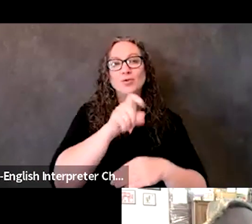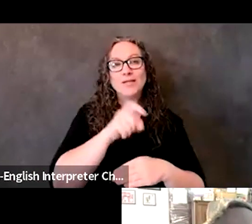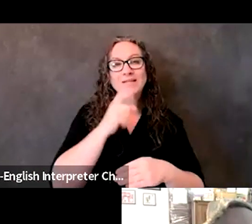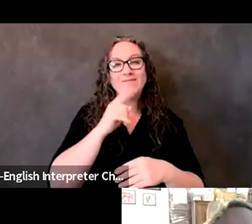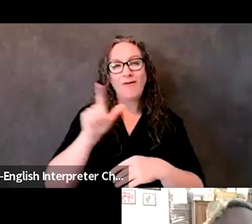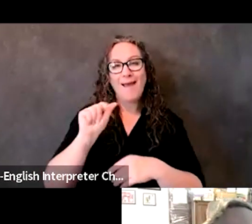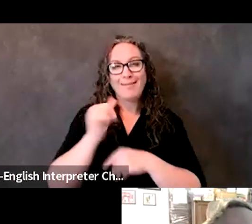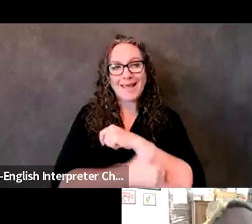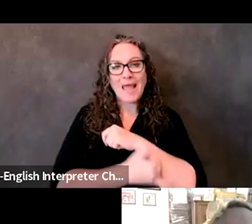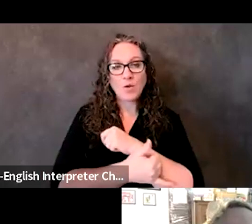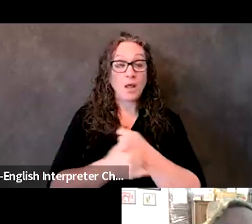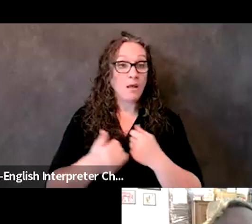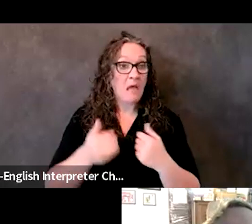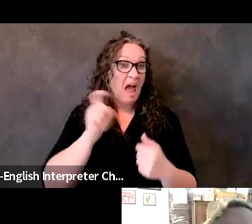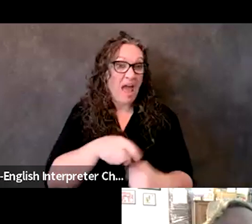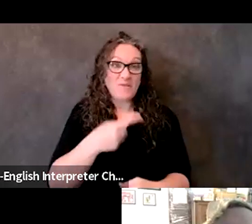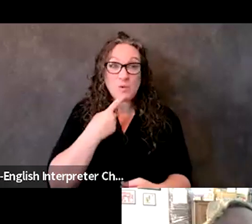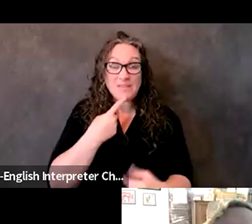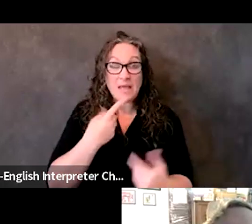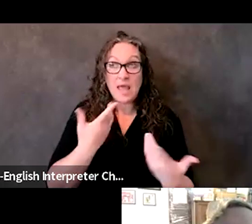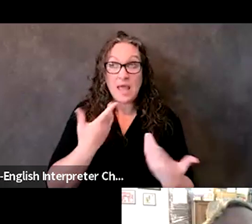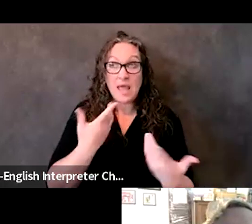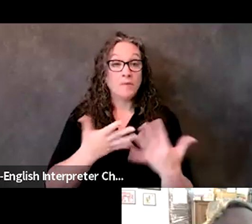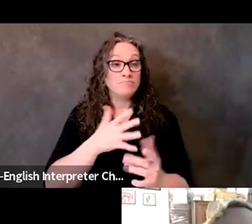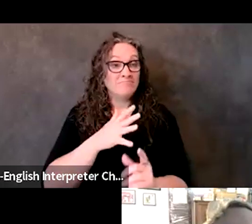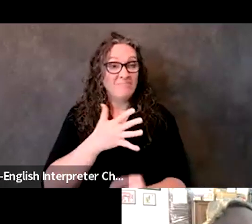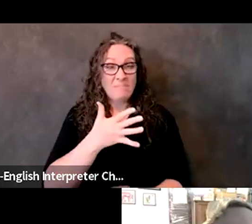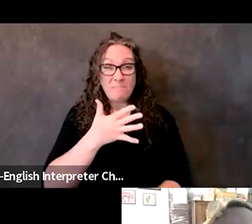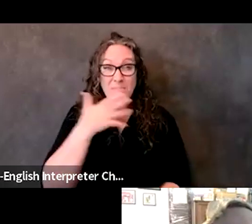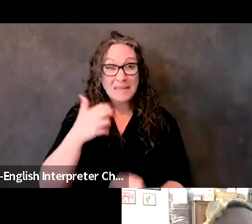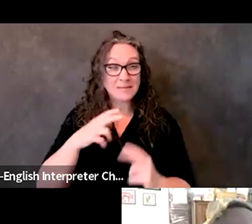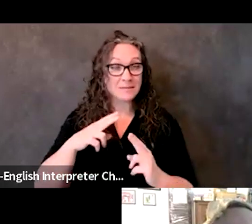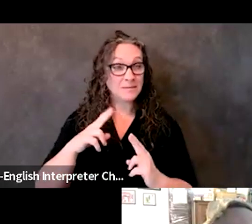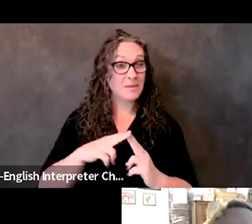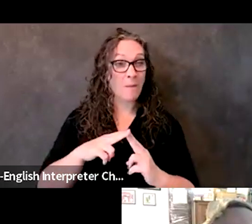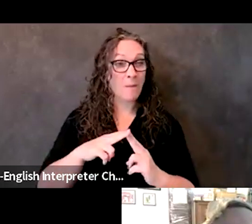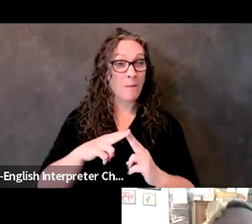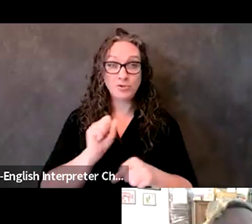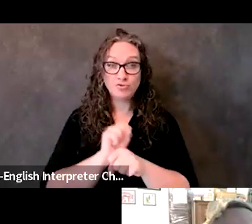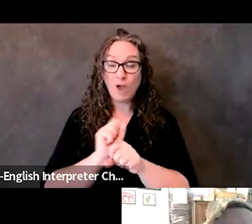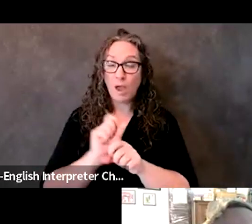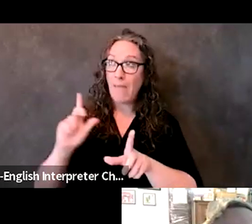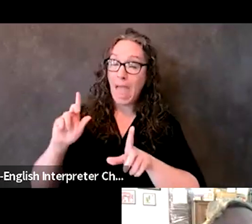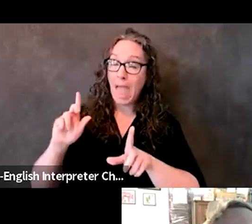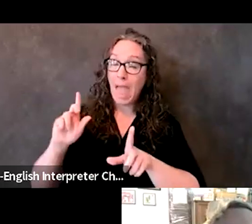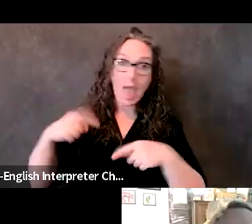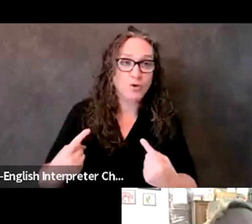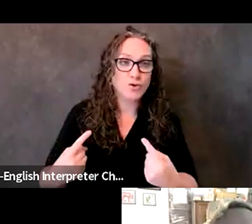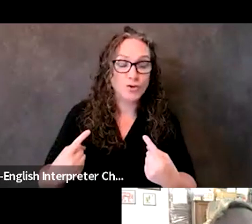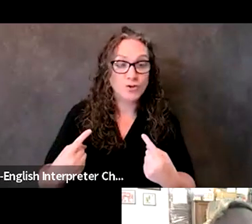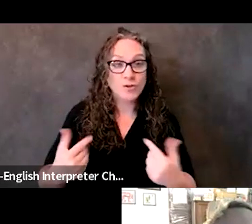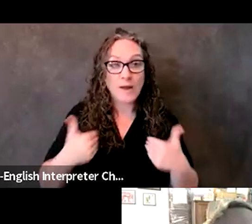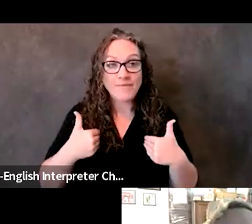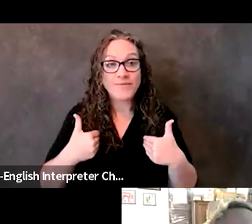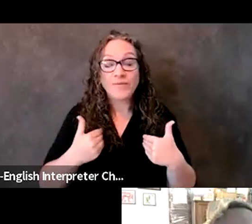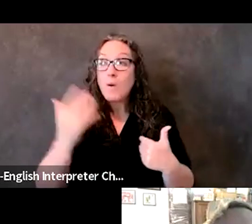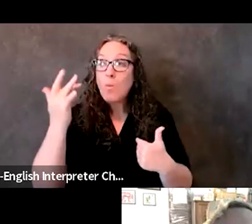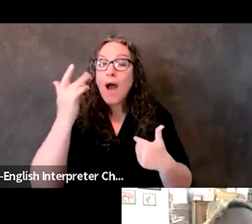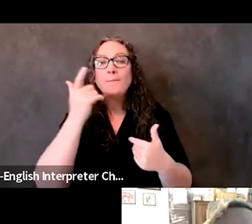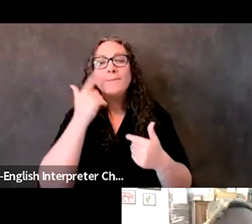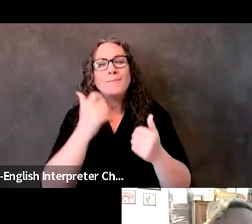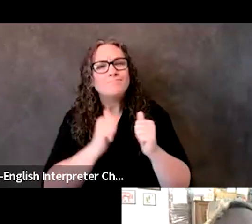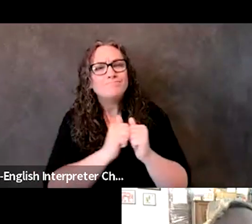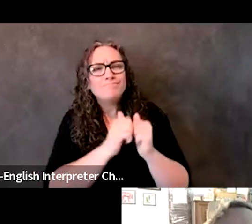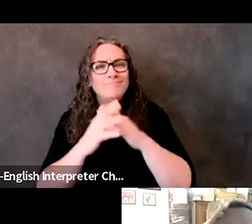have to say, by far, the best job I have ever had, just based on the relationships that we